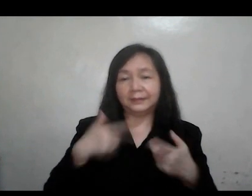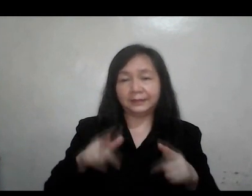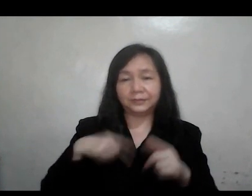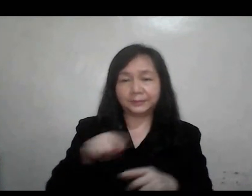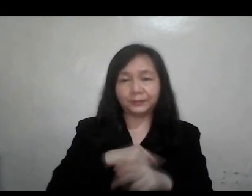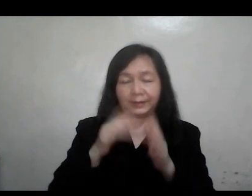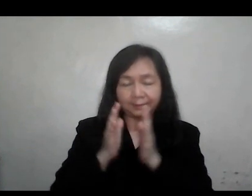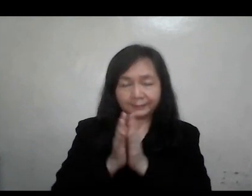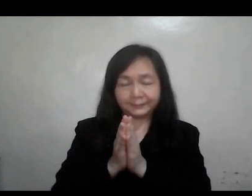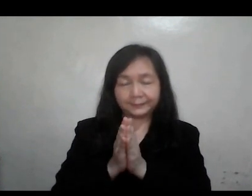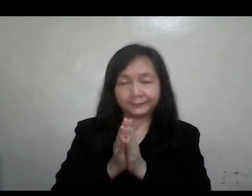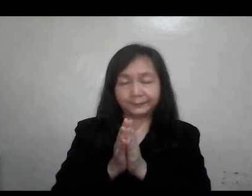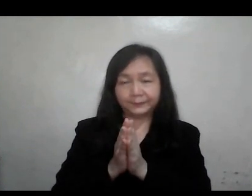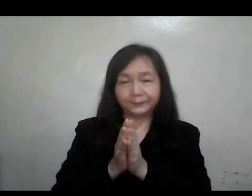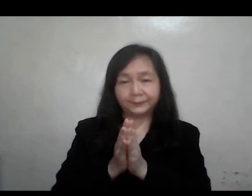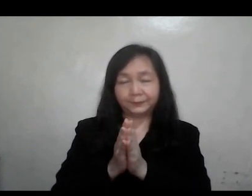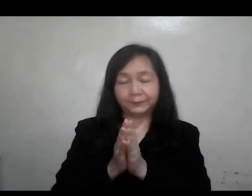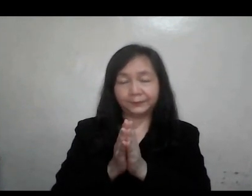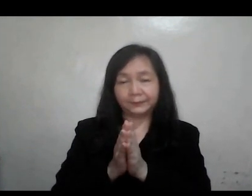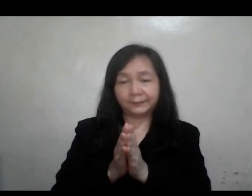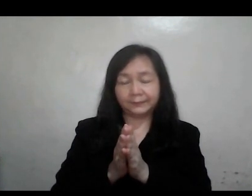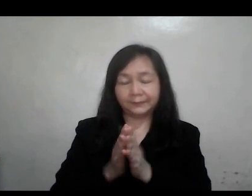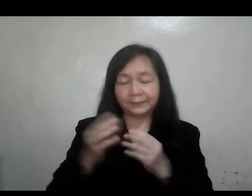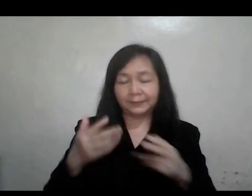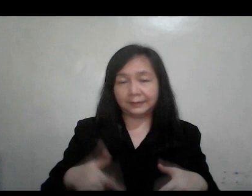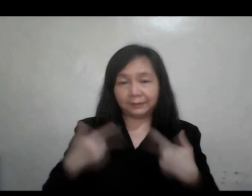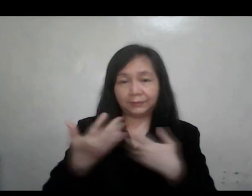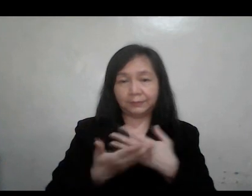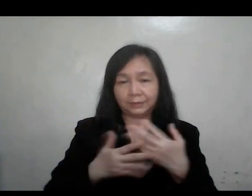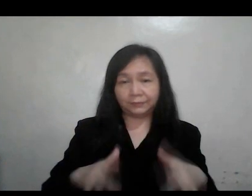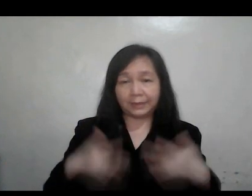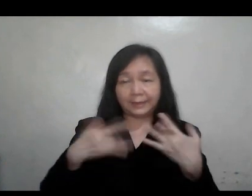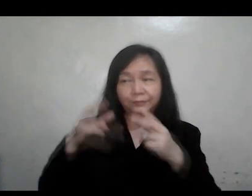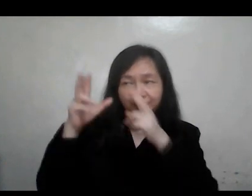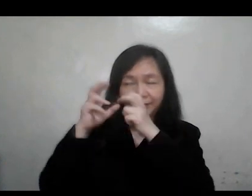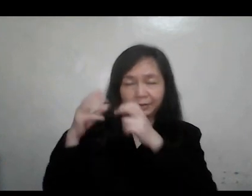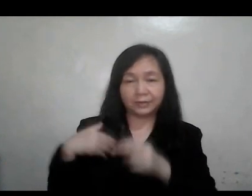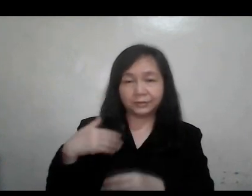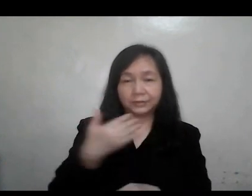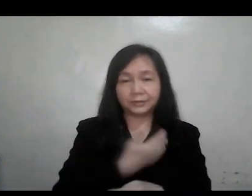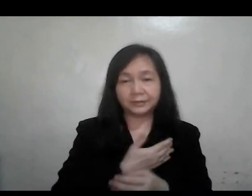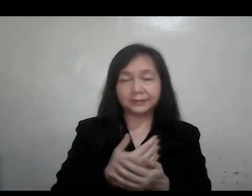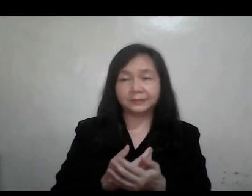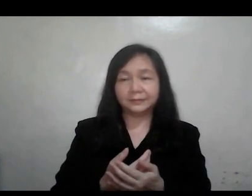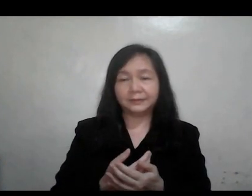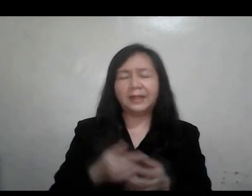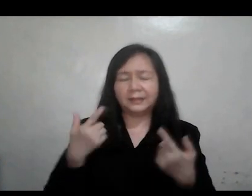by COVID-19. Let us pray. Living Bread of Life, hear us.